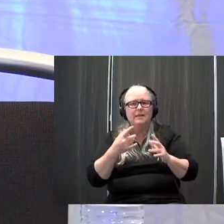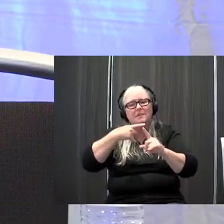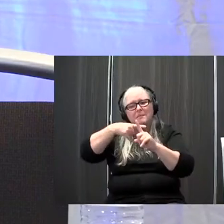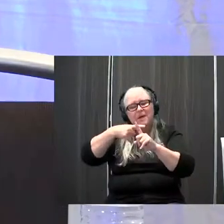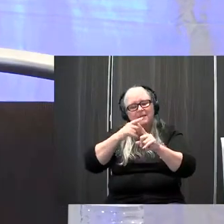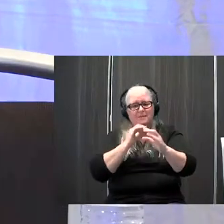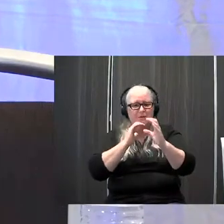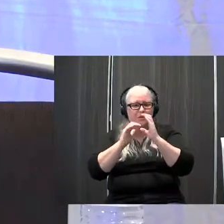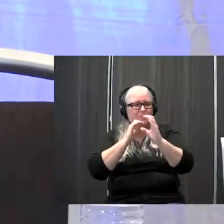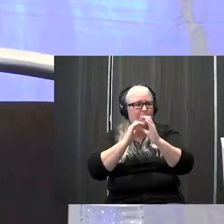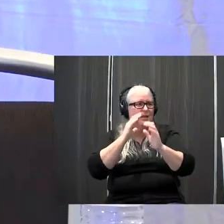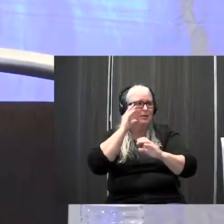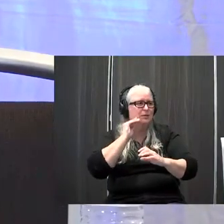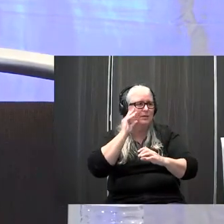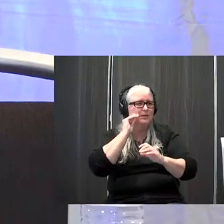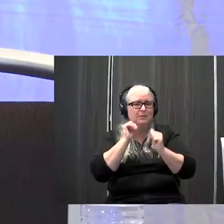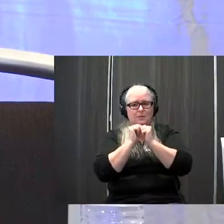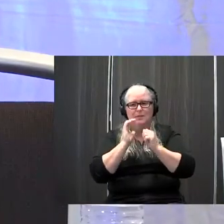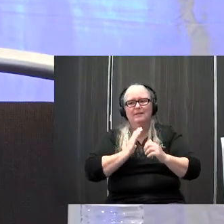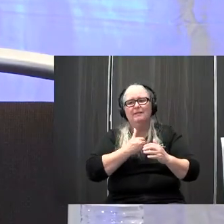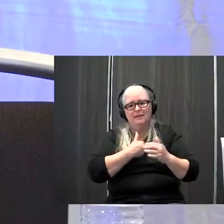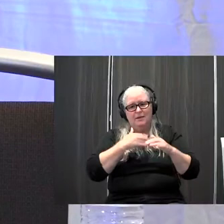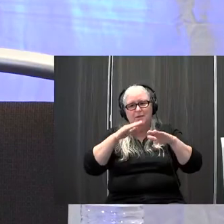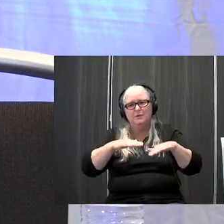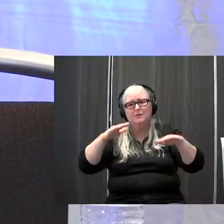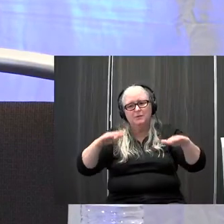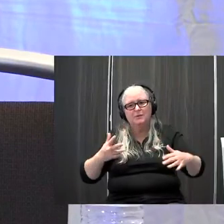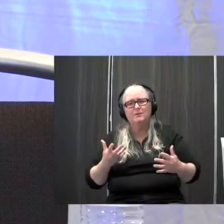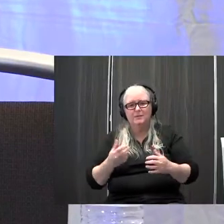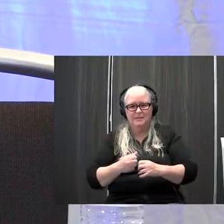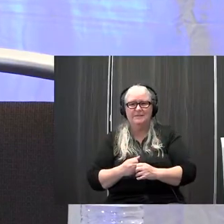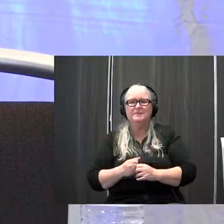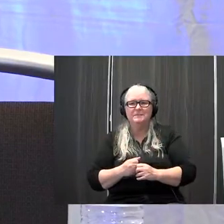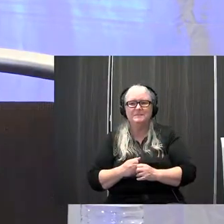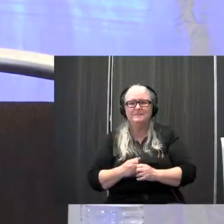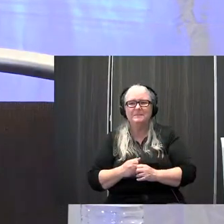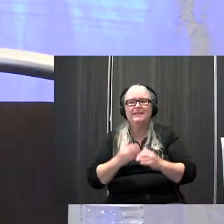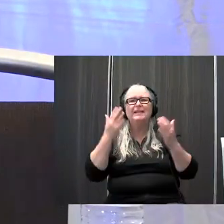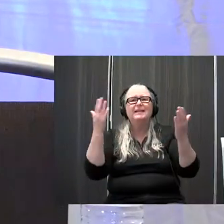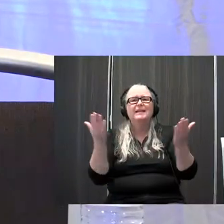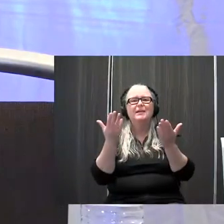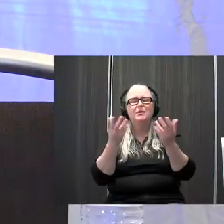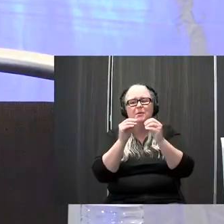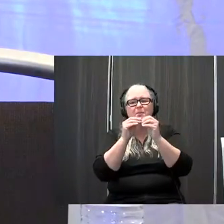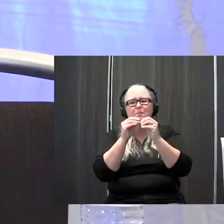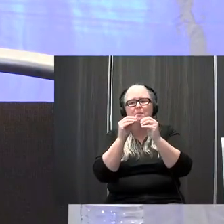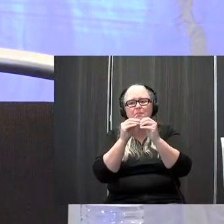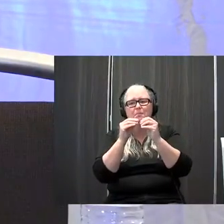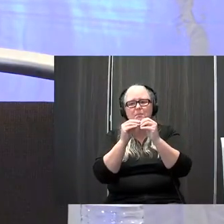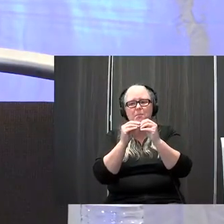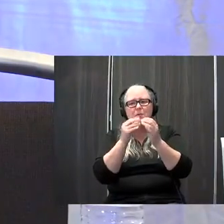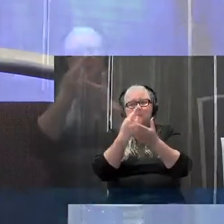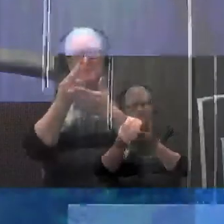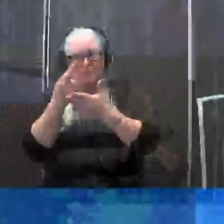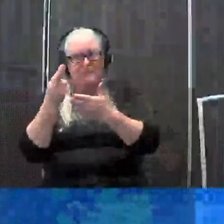experiences with our children so let's see here are some additional augmentative and alternative